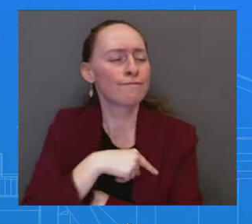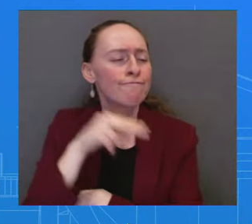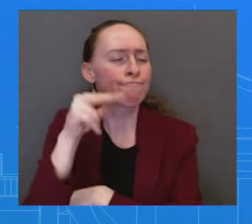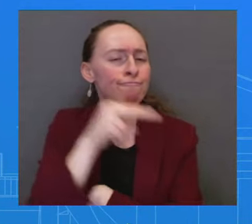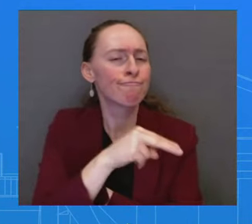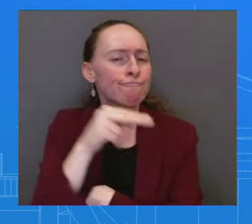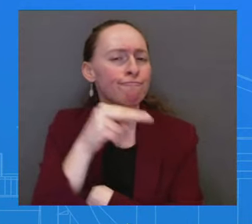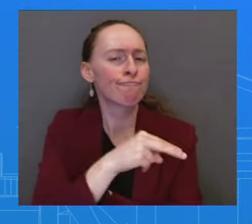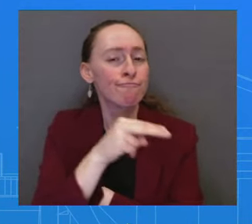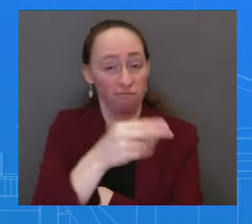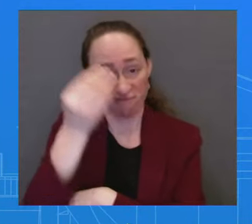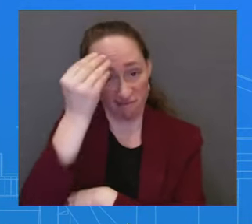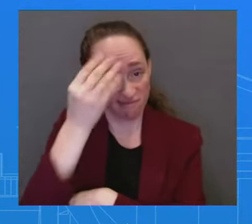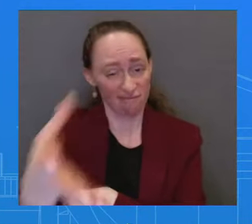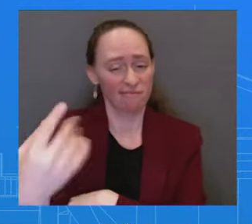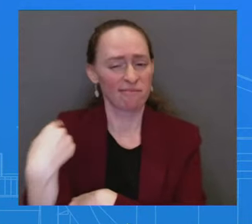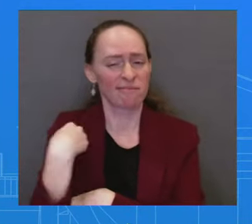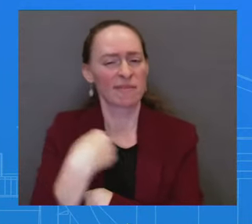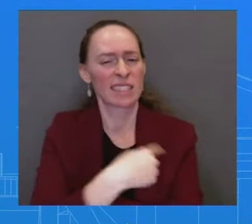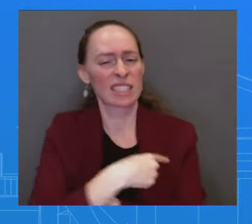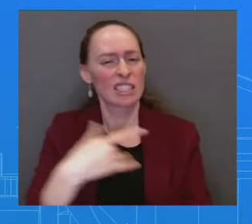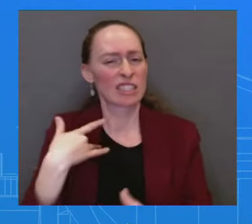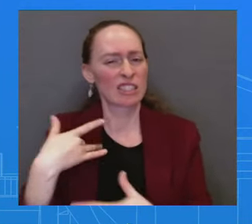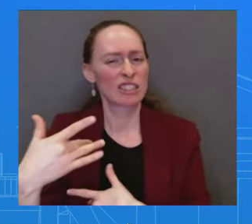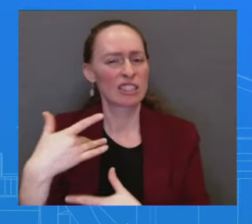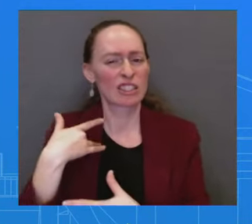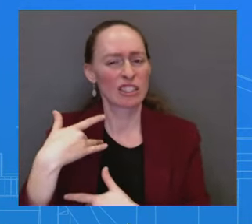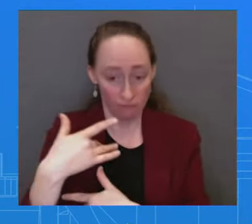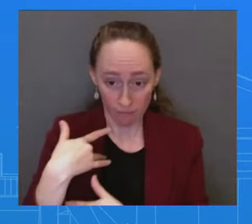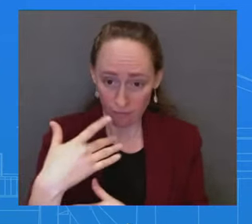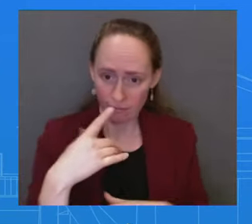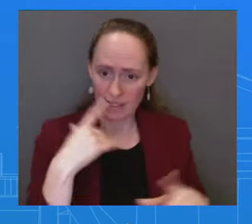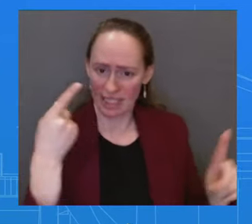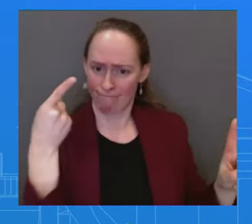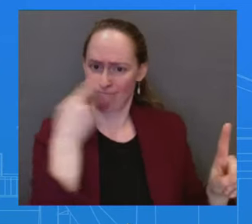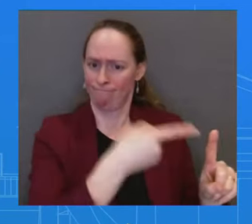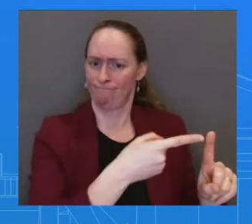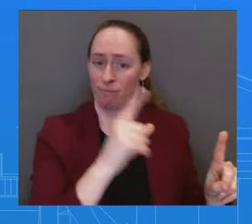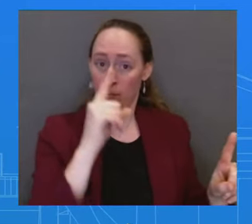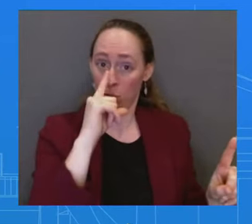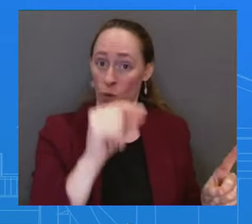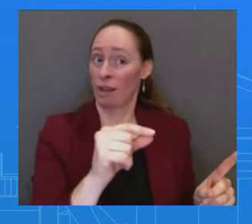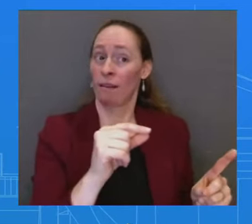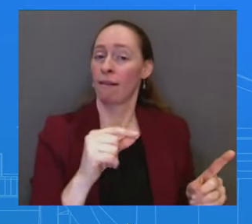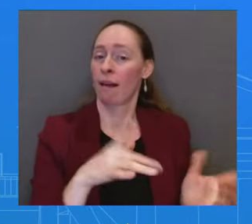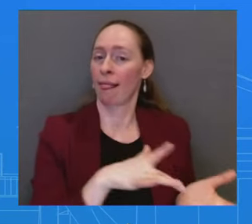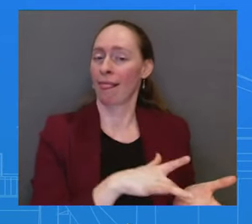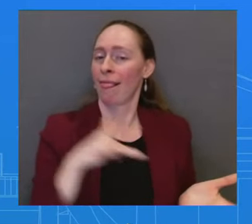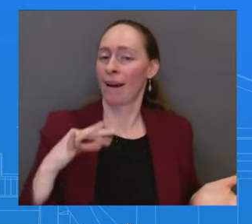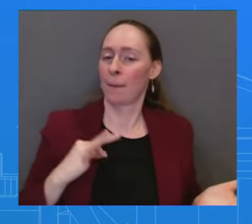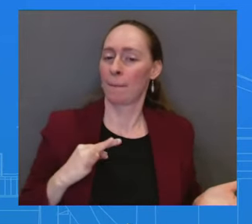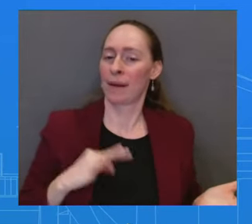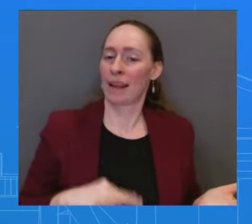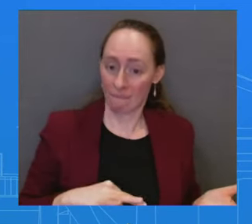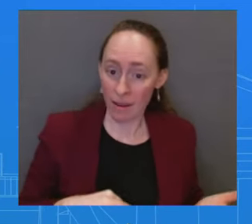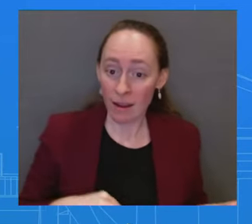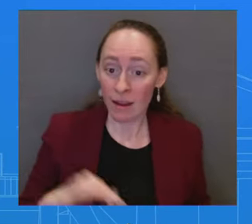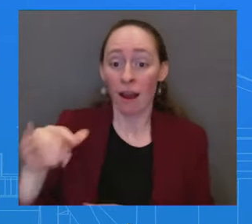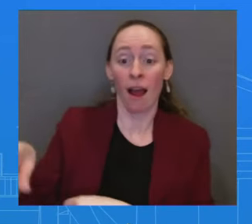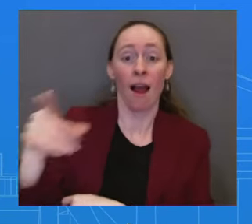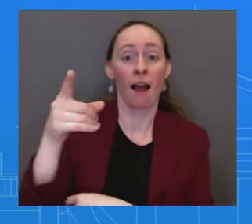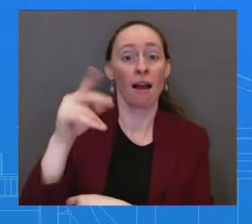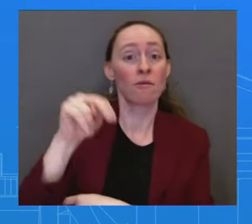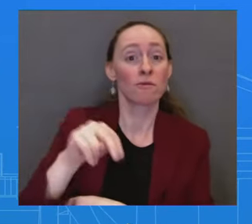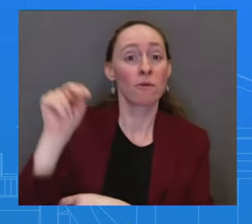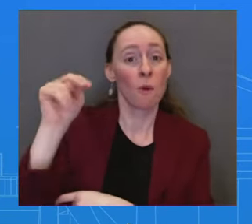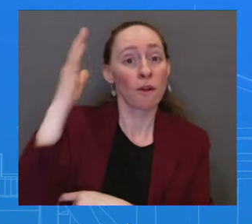just Mr. Putin's ability to benefit from this relationship, but Kim Jong-un's ability to benefit from this relationship and what that means for peace and security